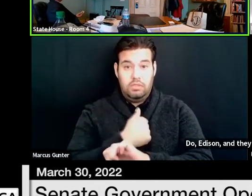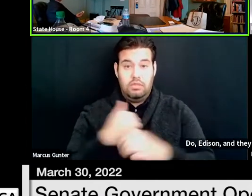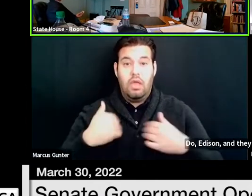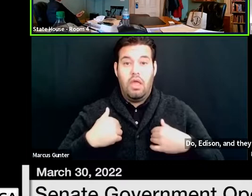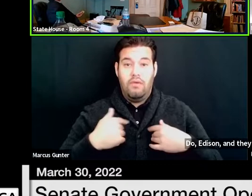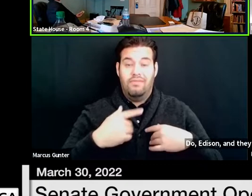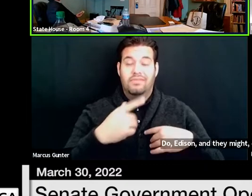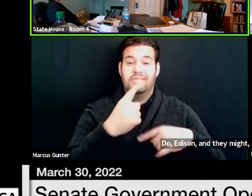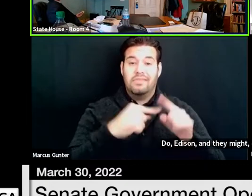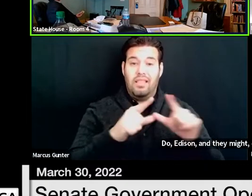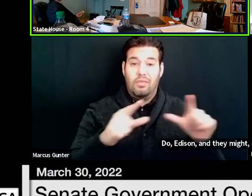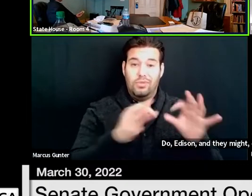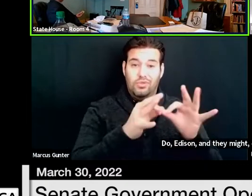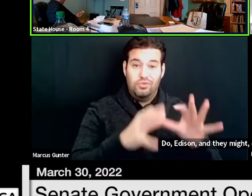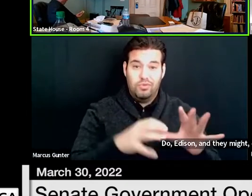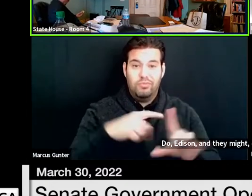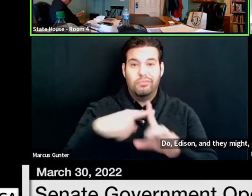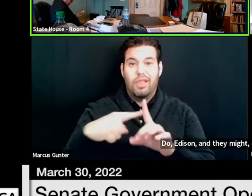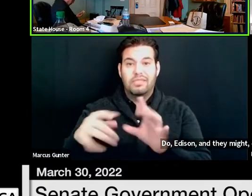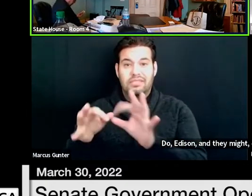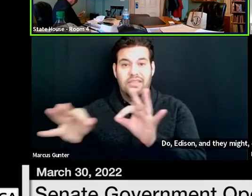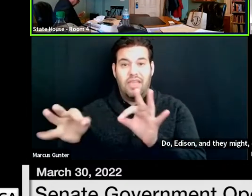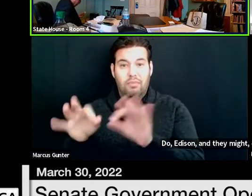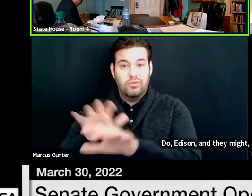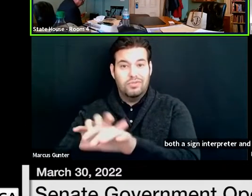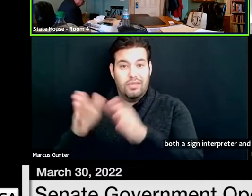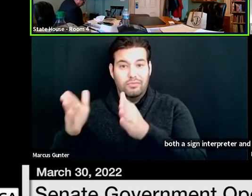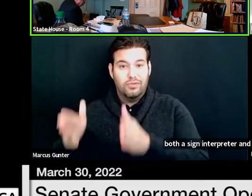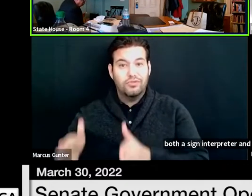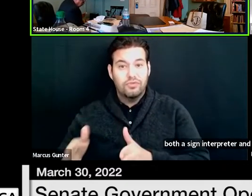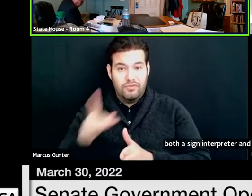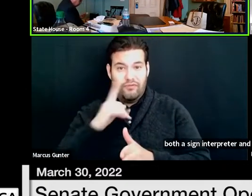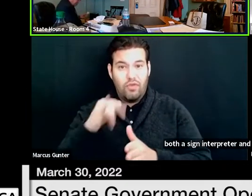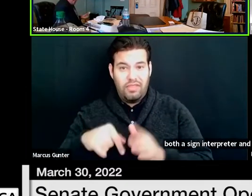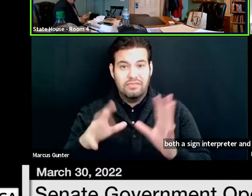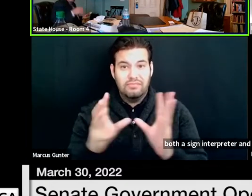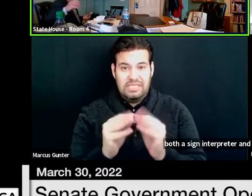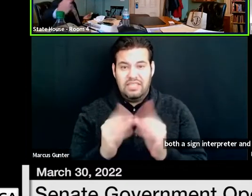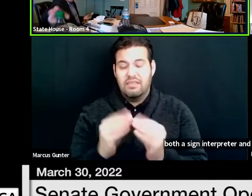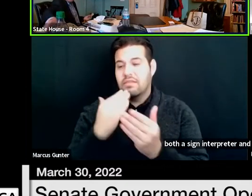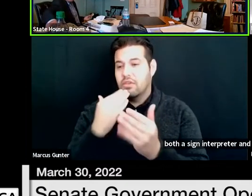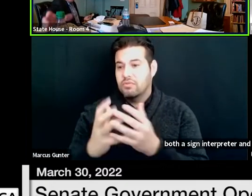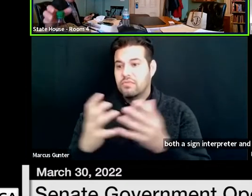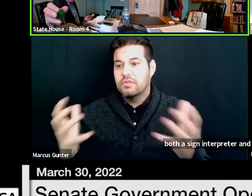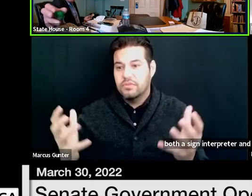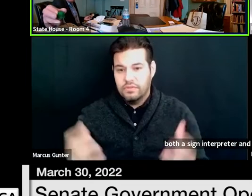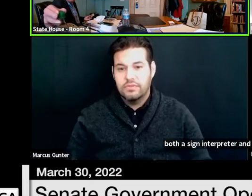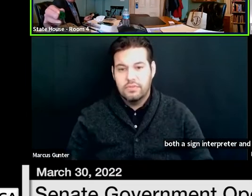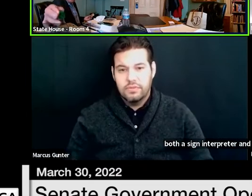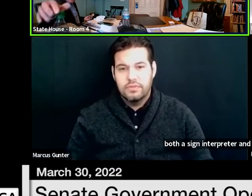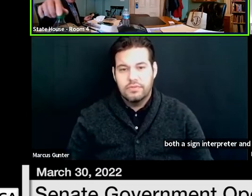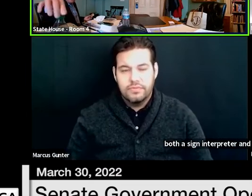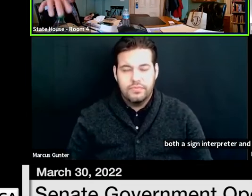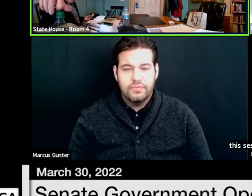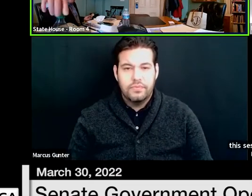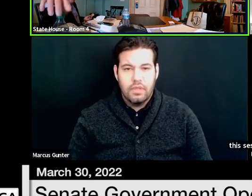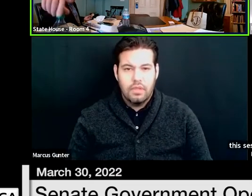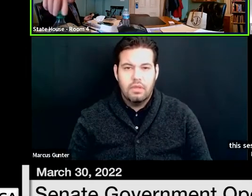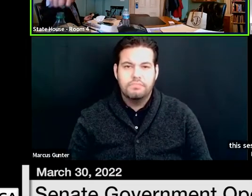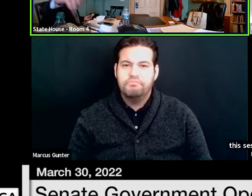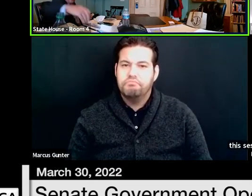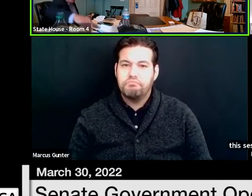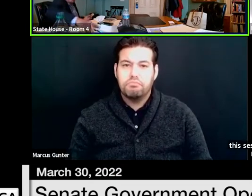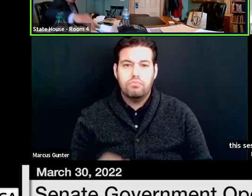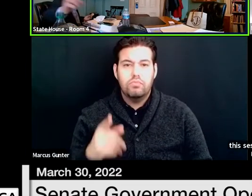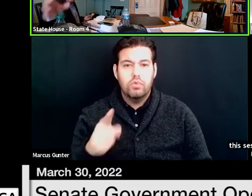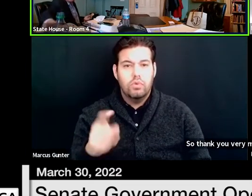interpreter and the closed captioning for this session. So, thank you very much. So, would you like to